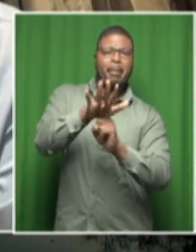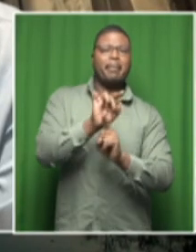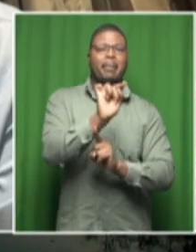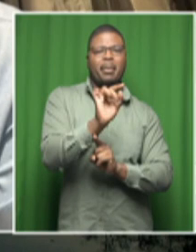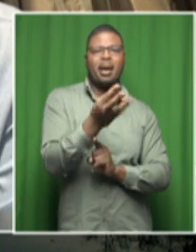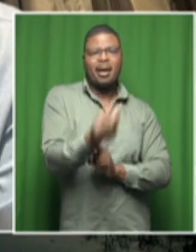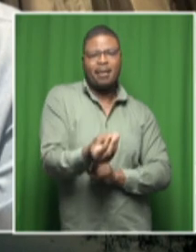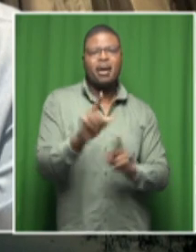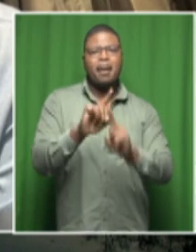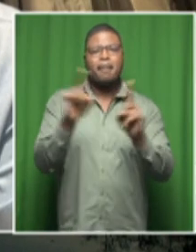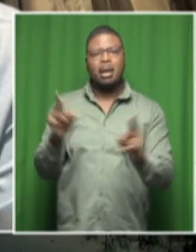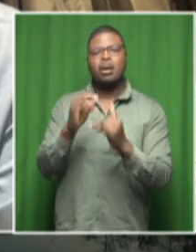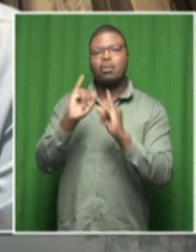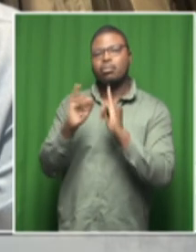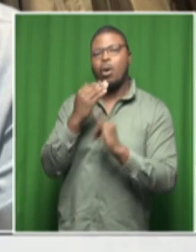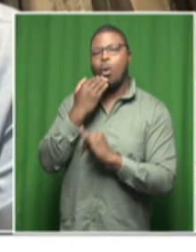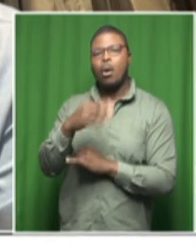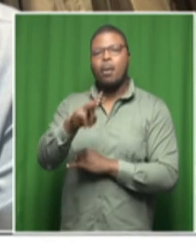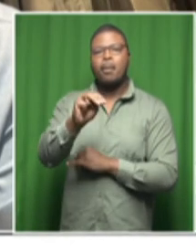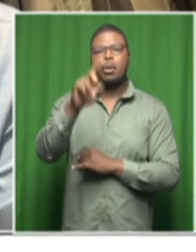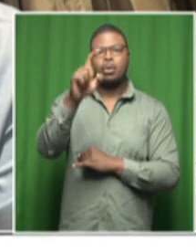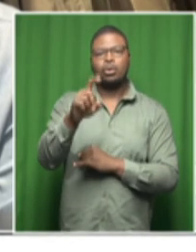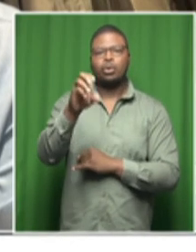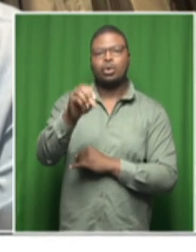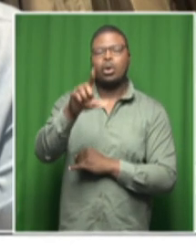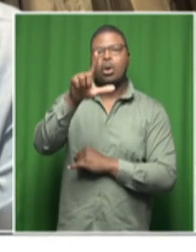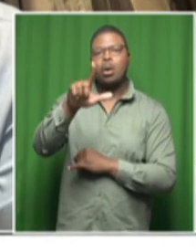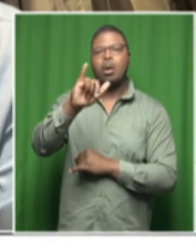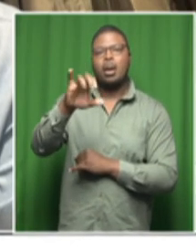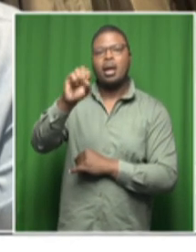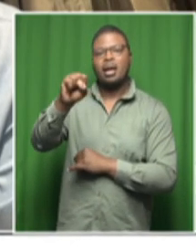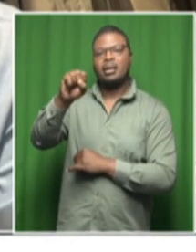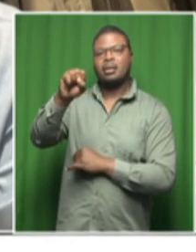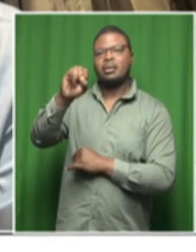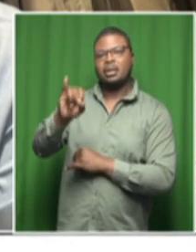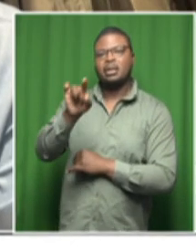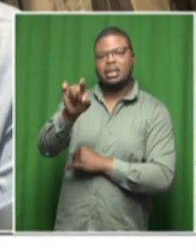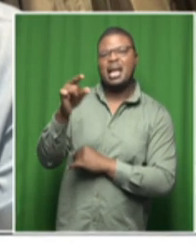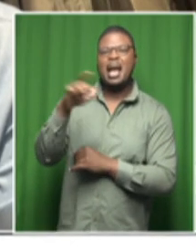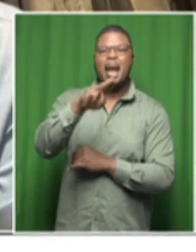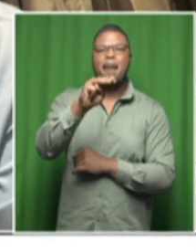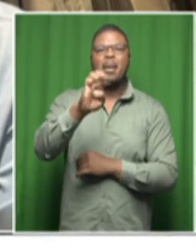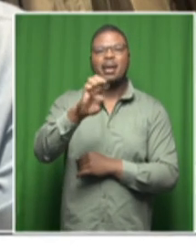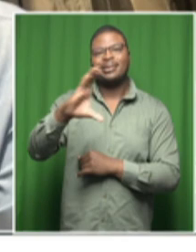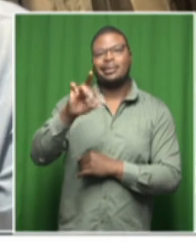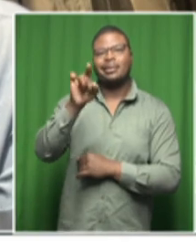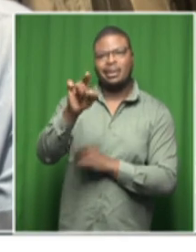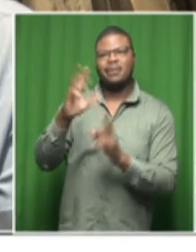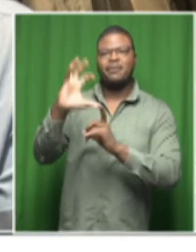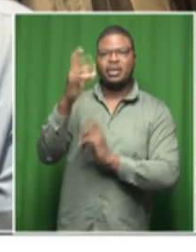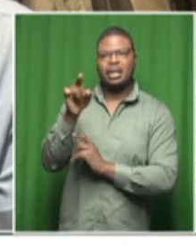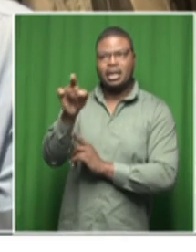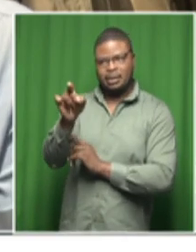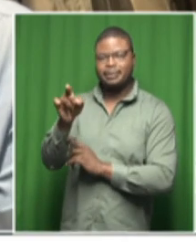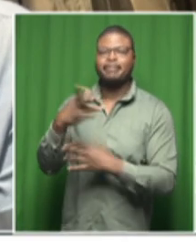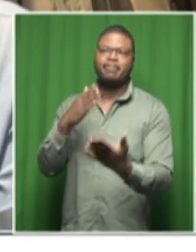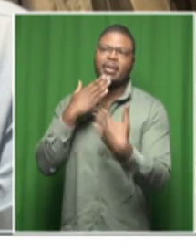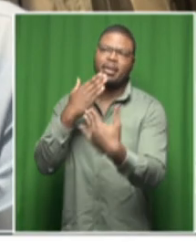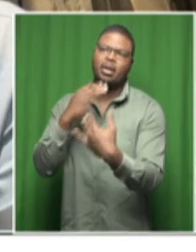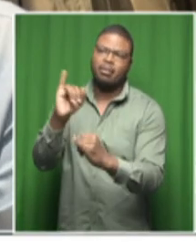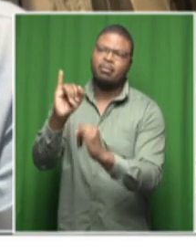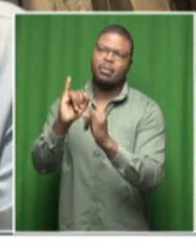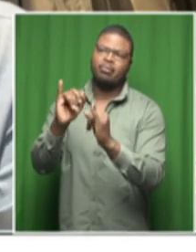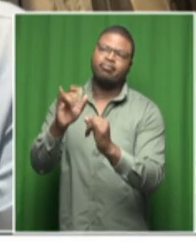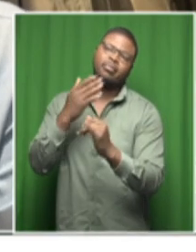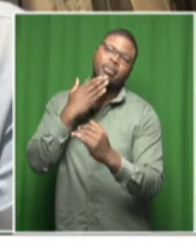Nkolisi Dukwana. MEC thank you, thank you for your time. Good to have you on the program. Thank you, thank you. Good morning Lea.